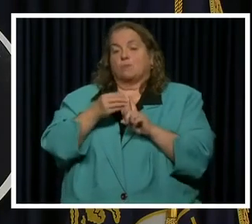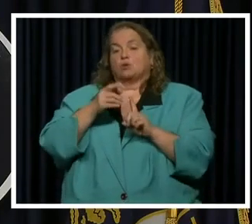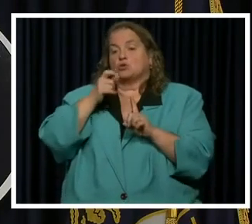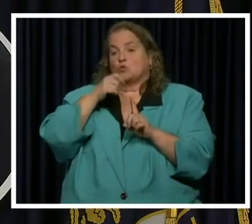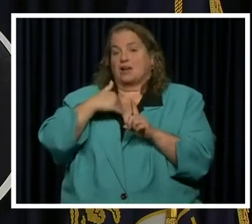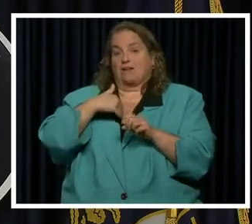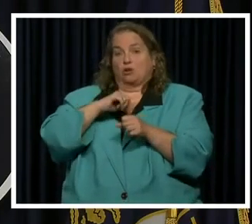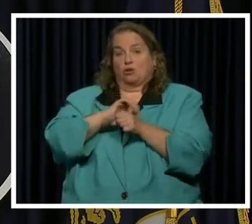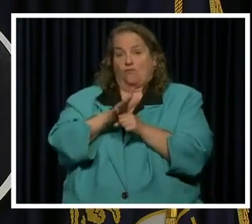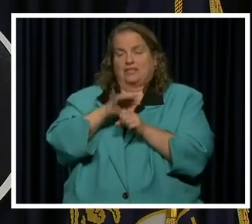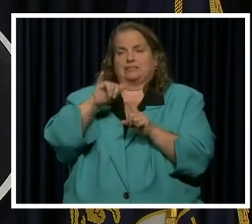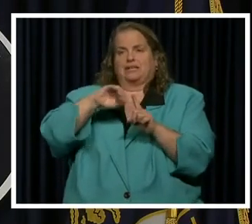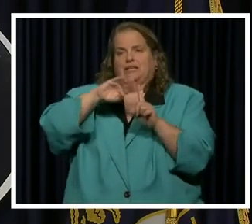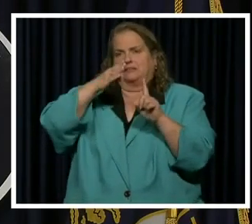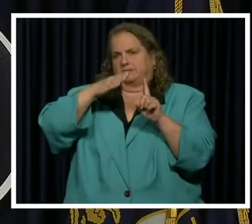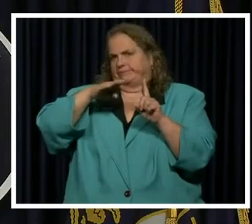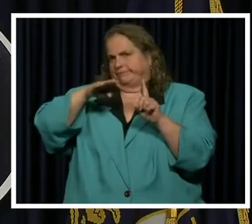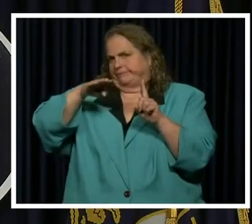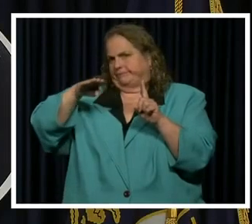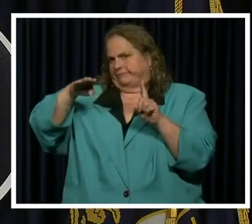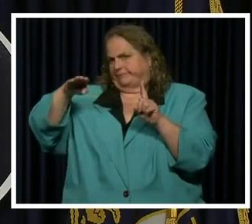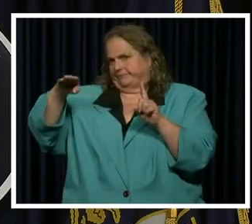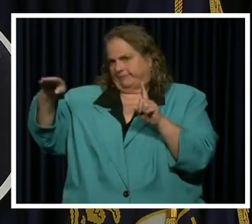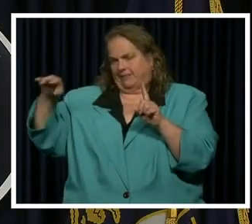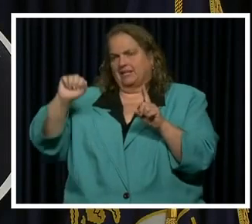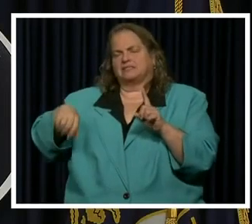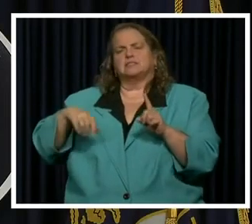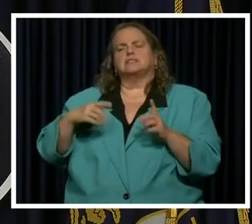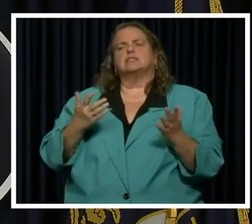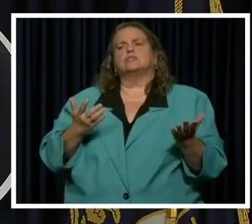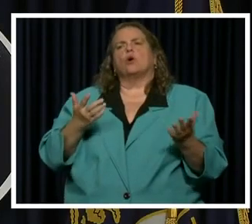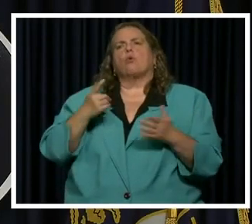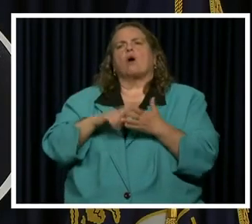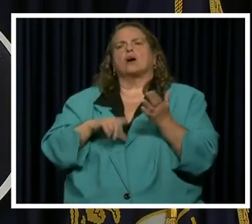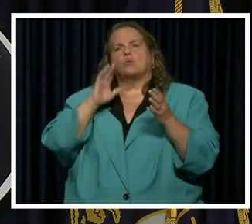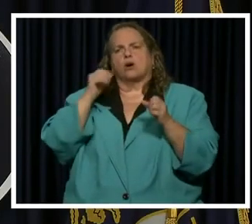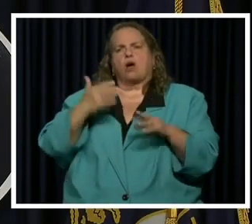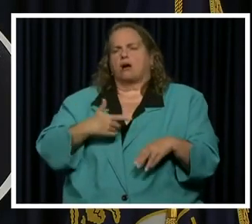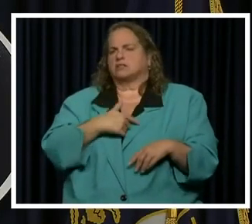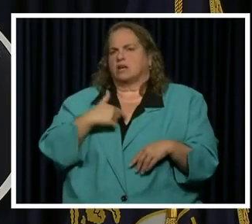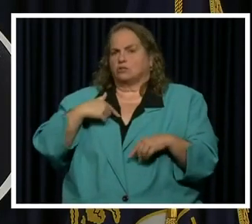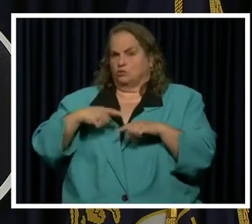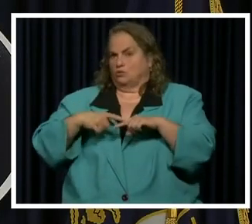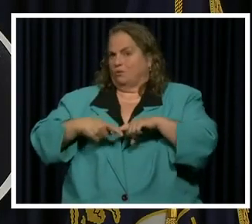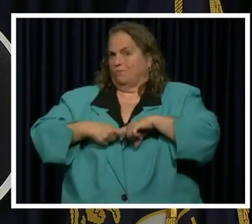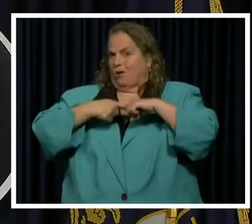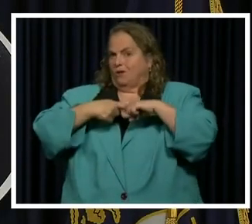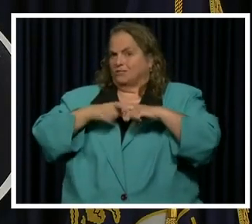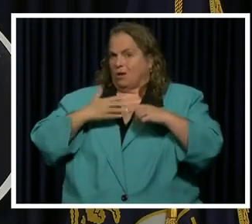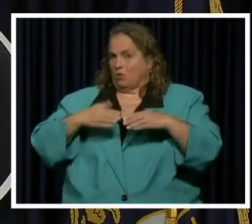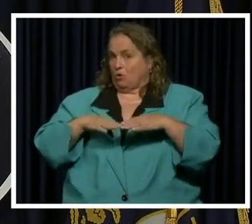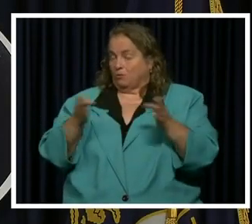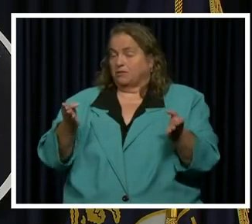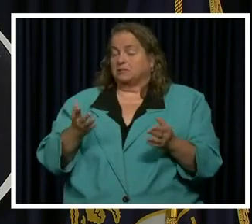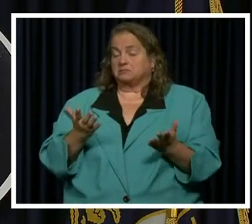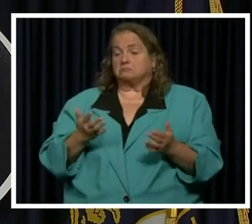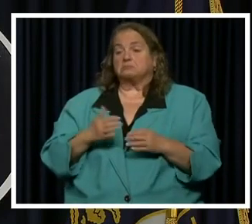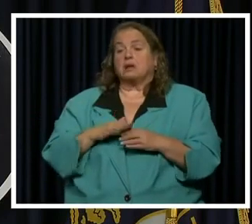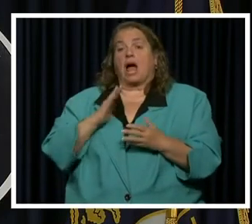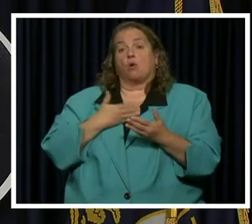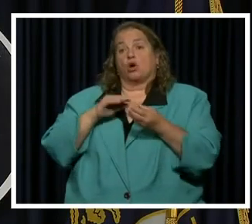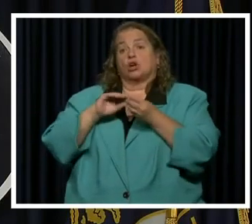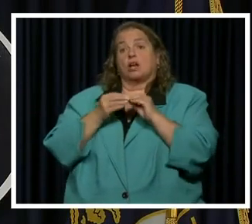What am I looking at? What would cause me to to pause? Let me say that while our number of cases has has